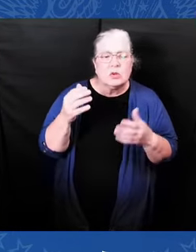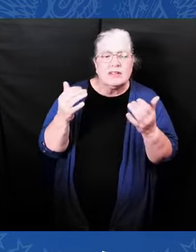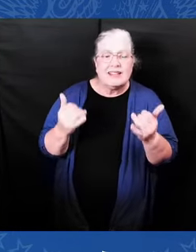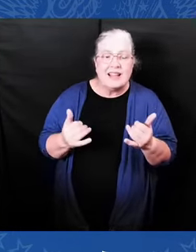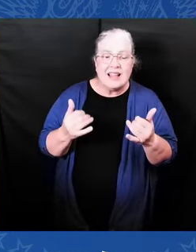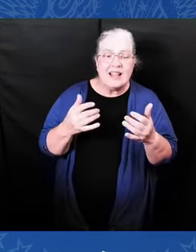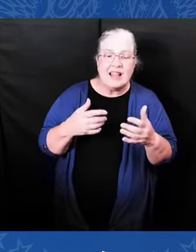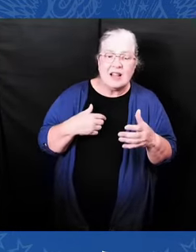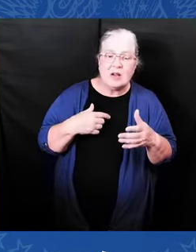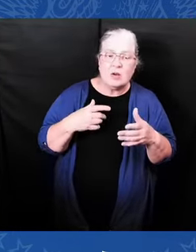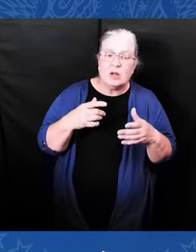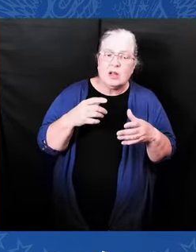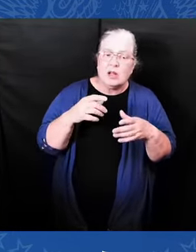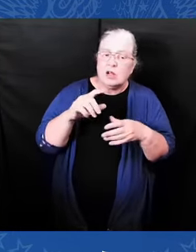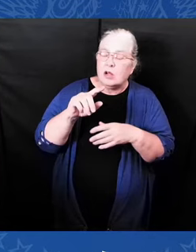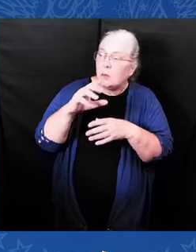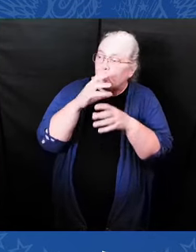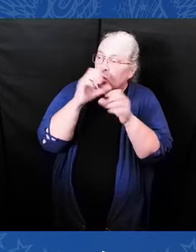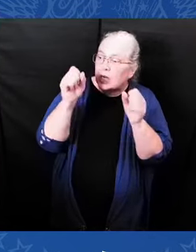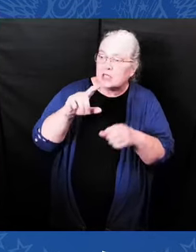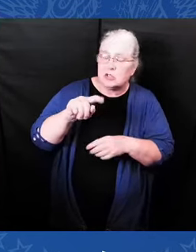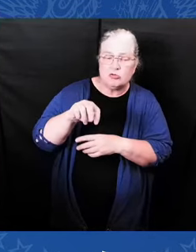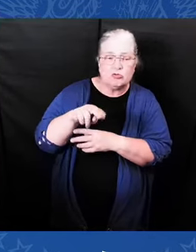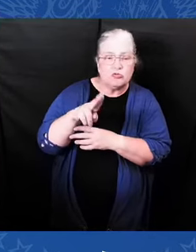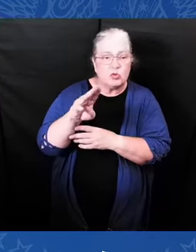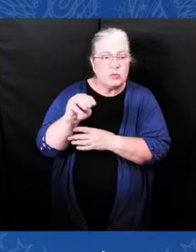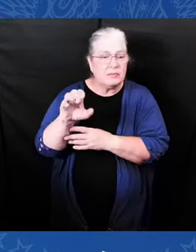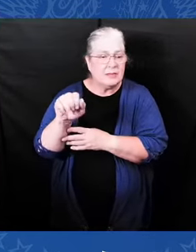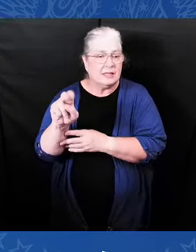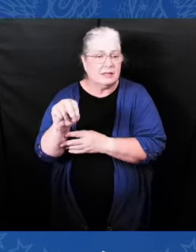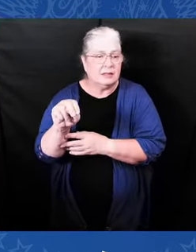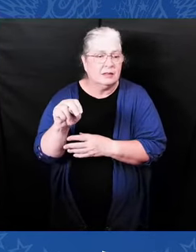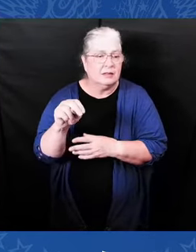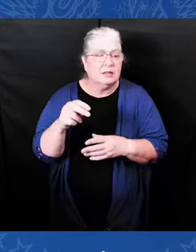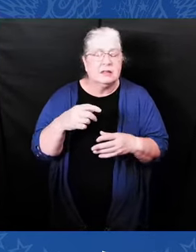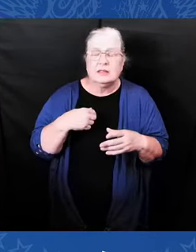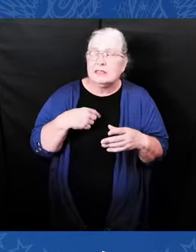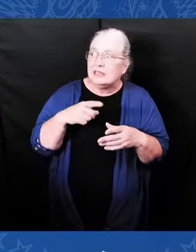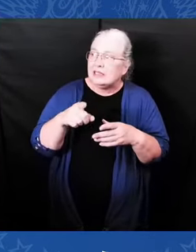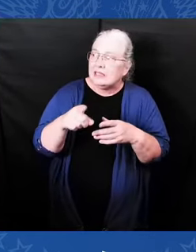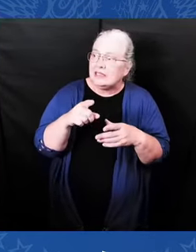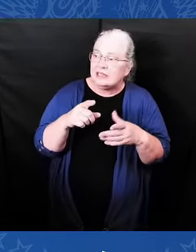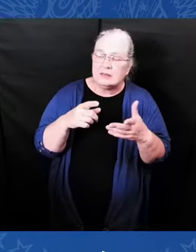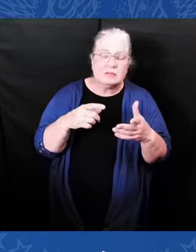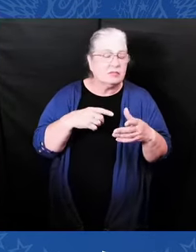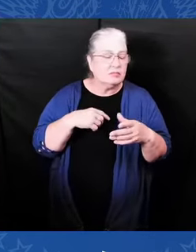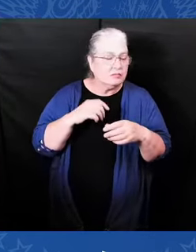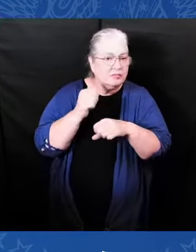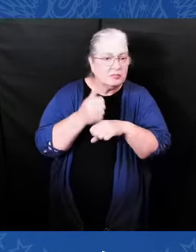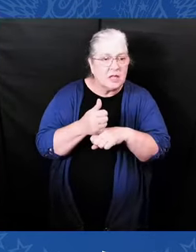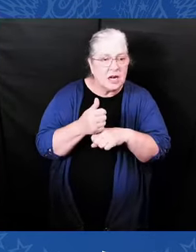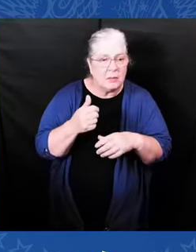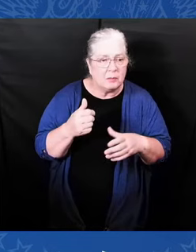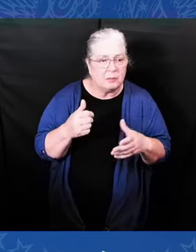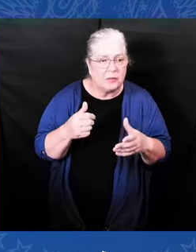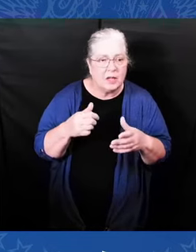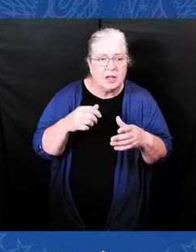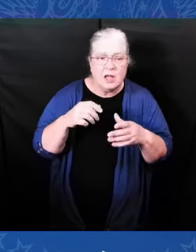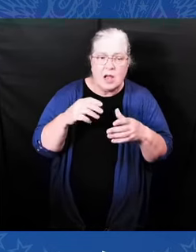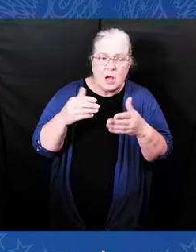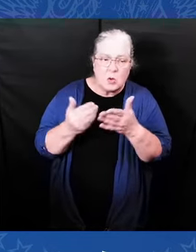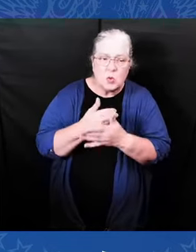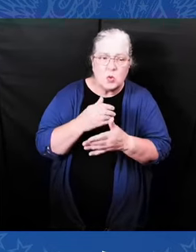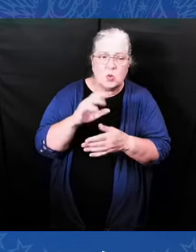These weren't symbolic gestures. This was a statement of fact for this country to acknowledge the legacy of slavery and